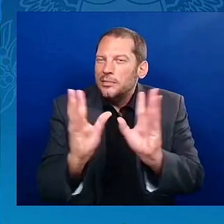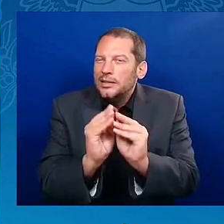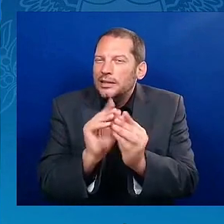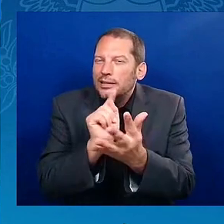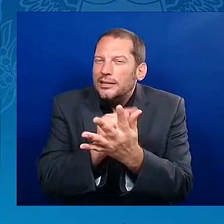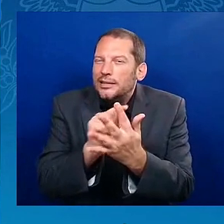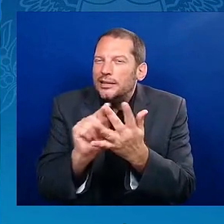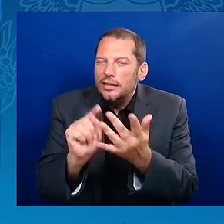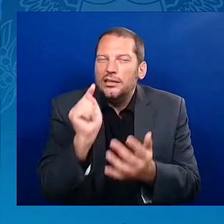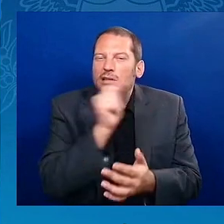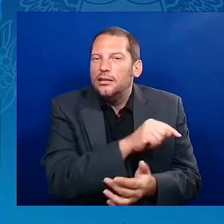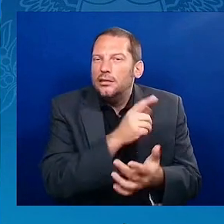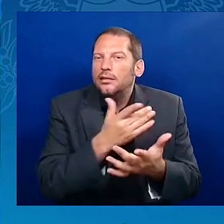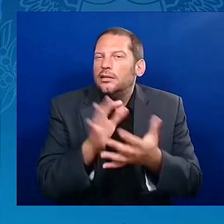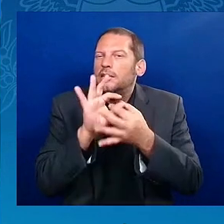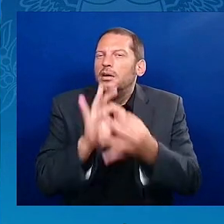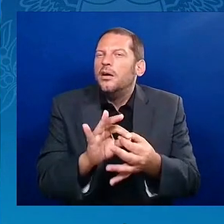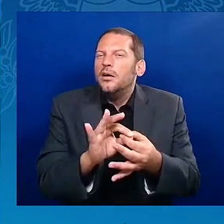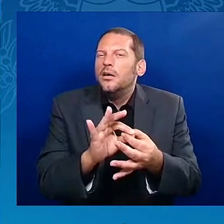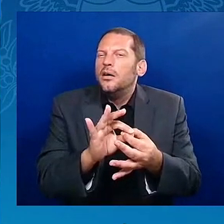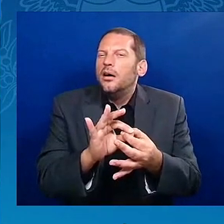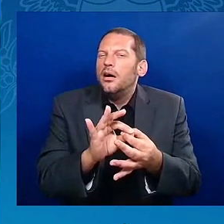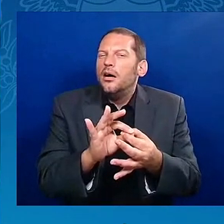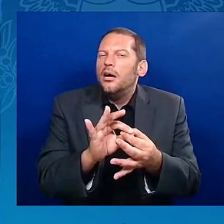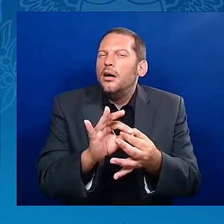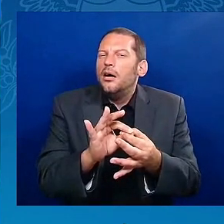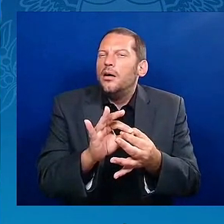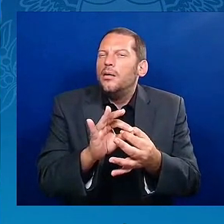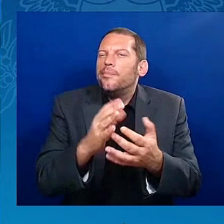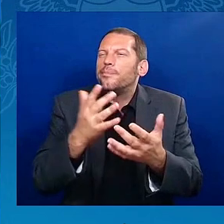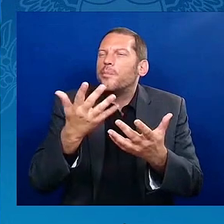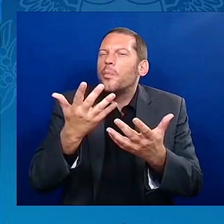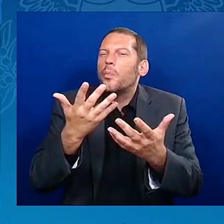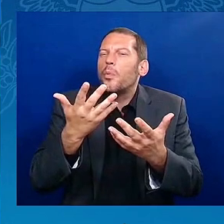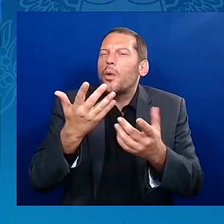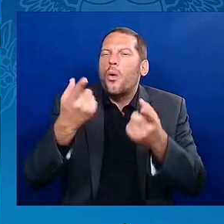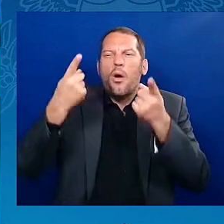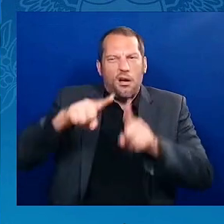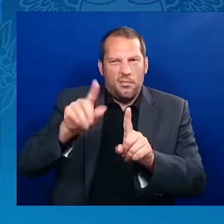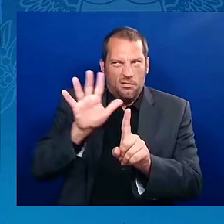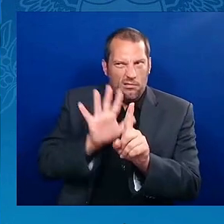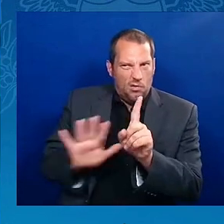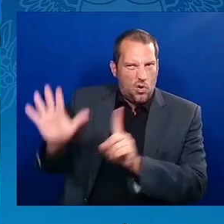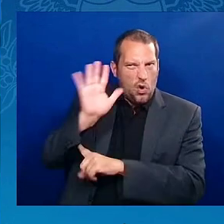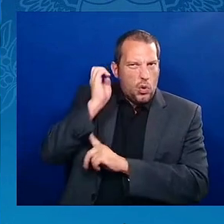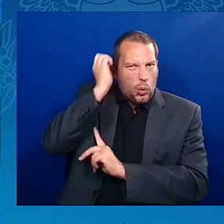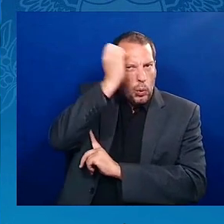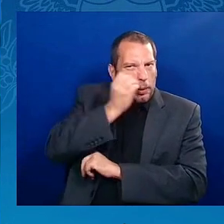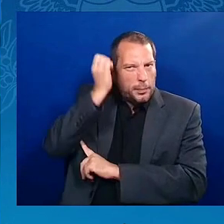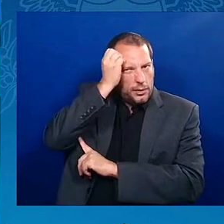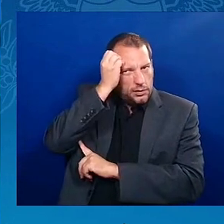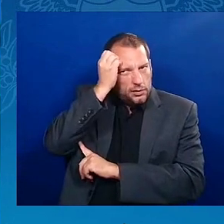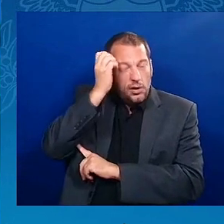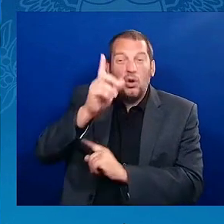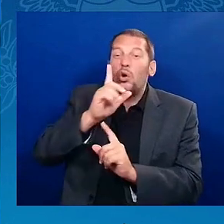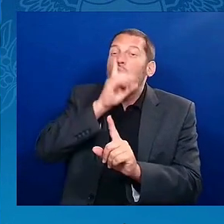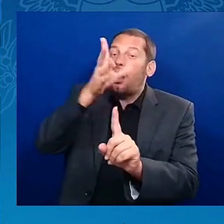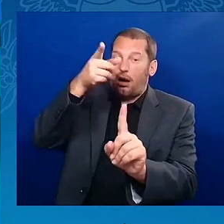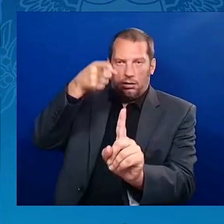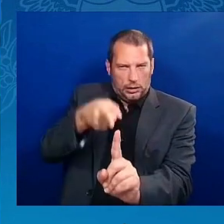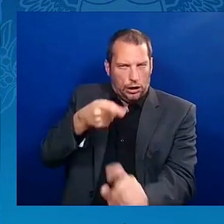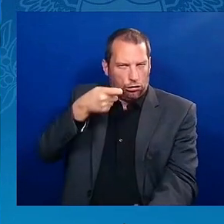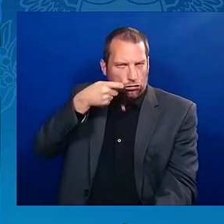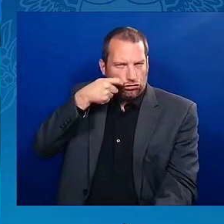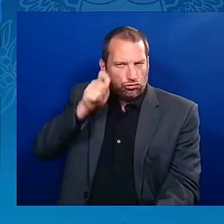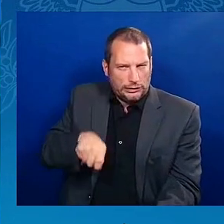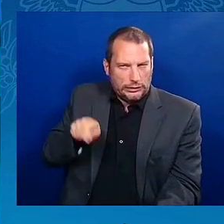happening in Europe, and particularly what's happening with Ukraine. And then I will do those meetings and then come right